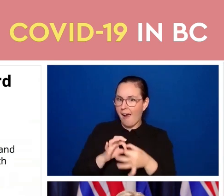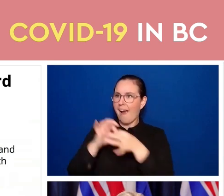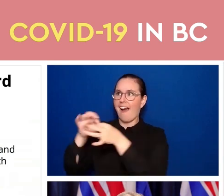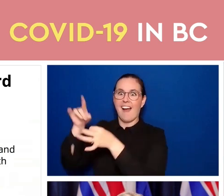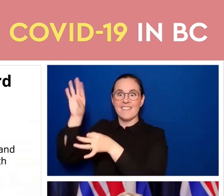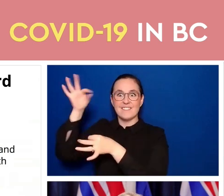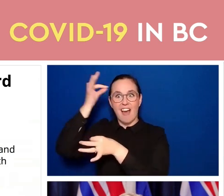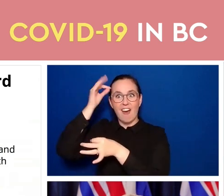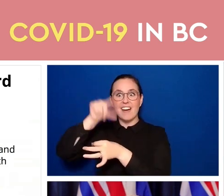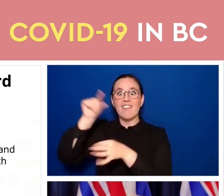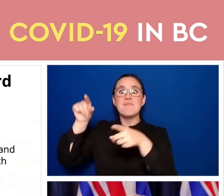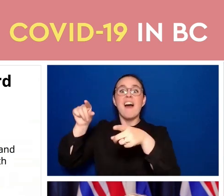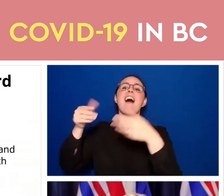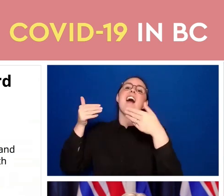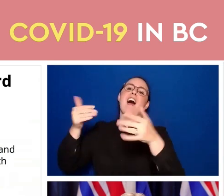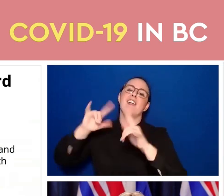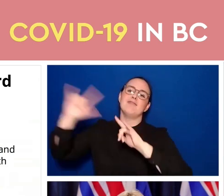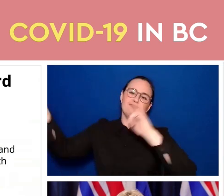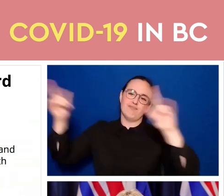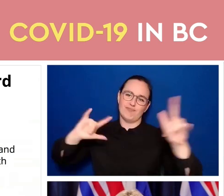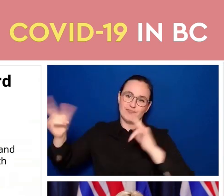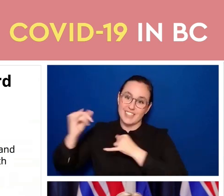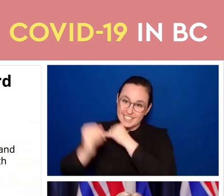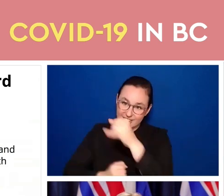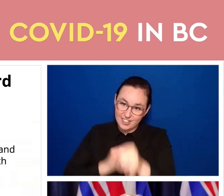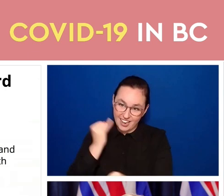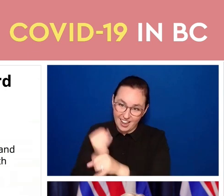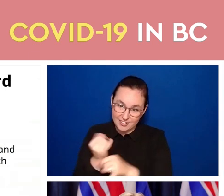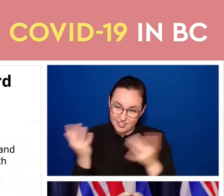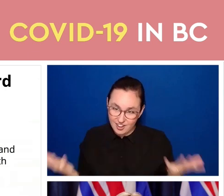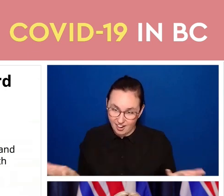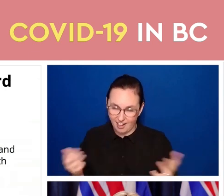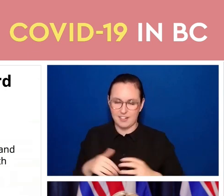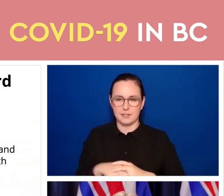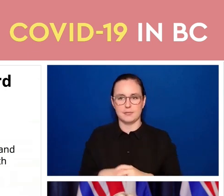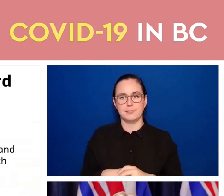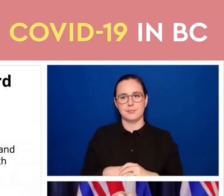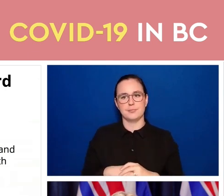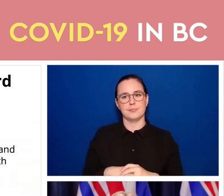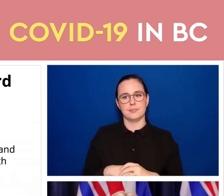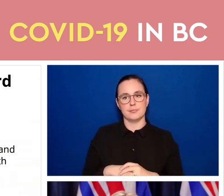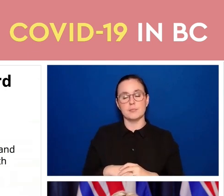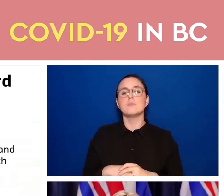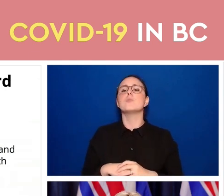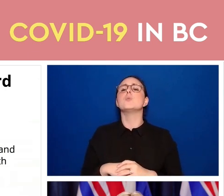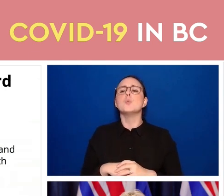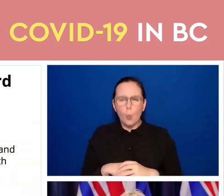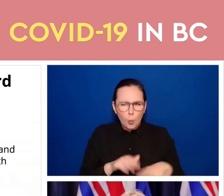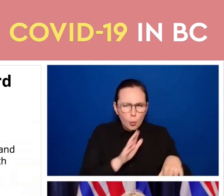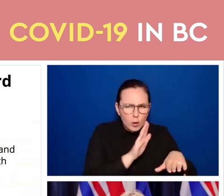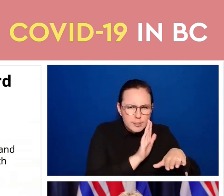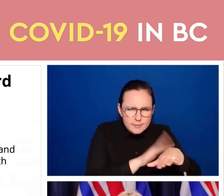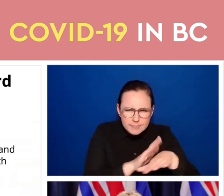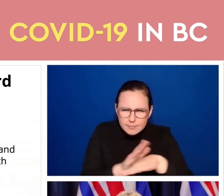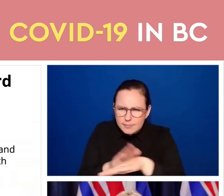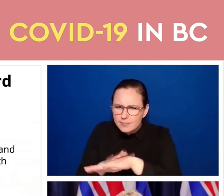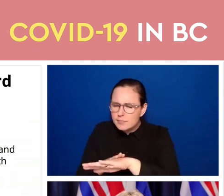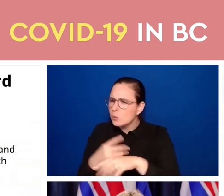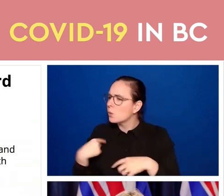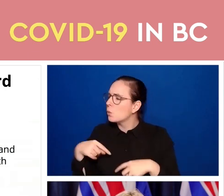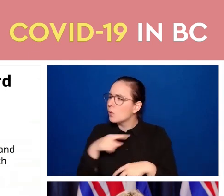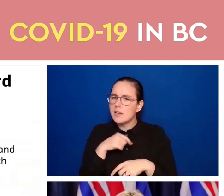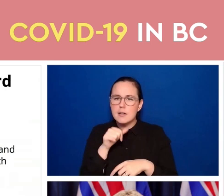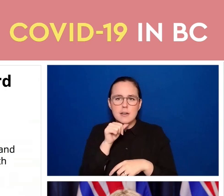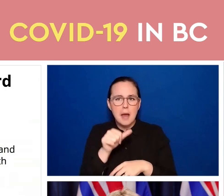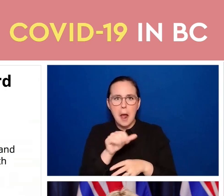in place. So these standards as I mentioned store only the absolute minimum information and are not connected to any